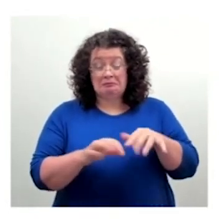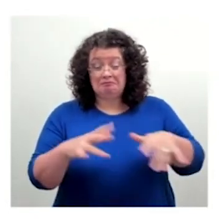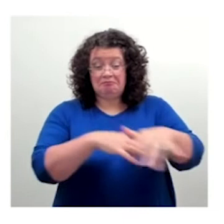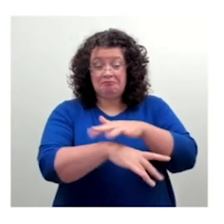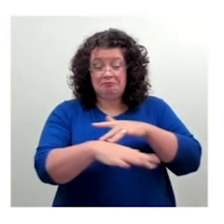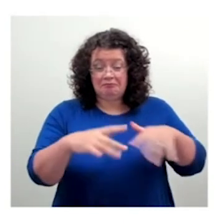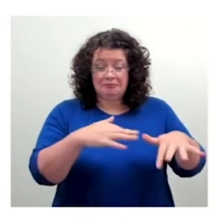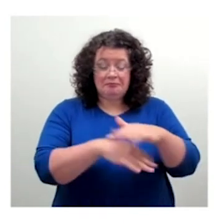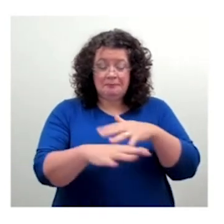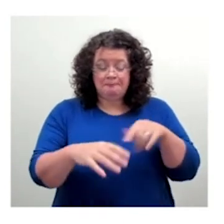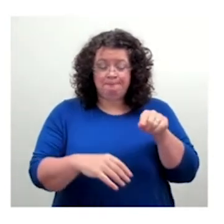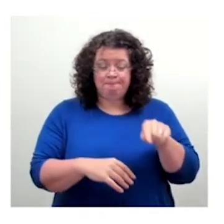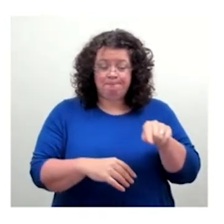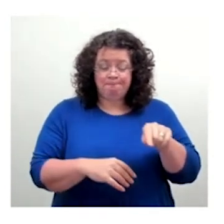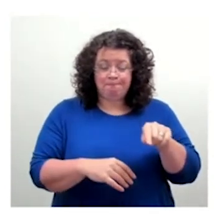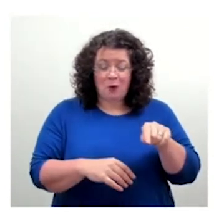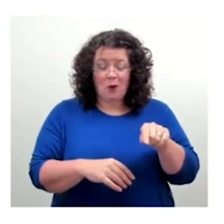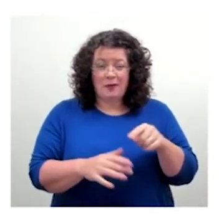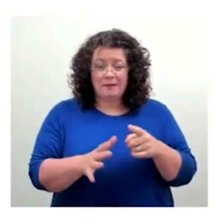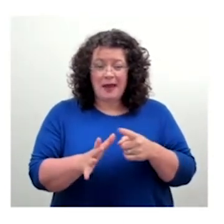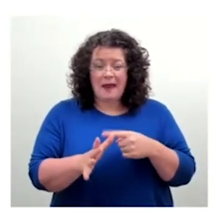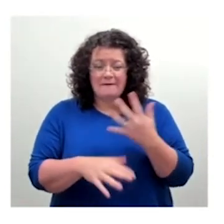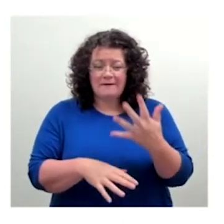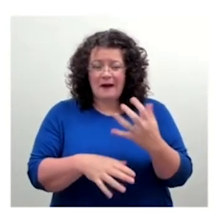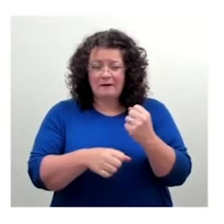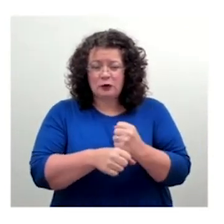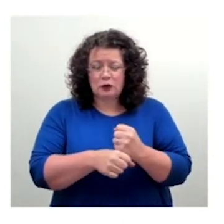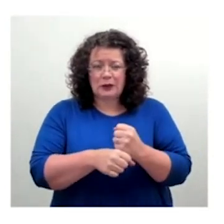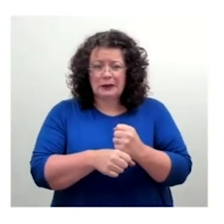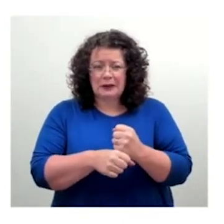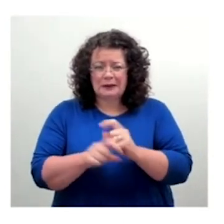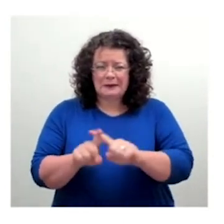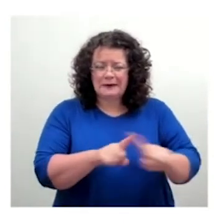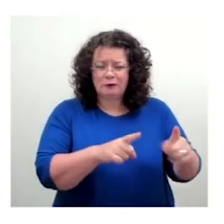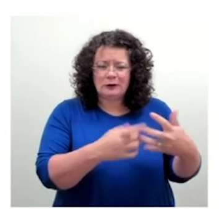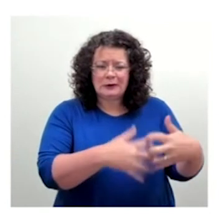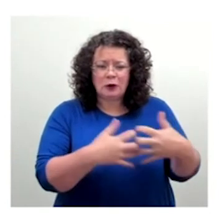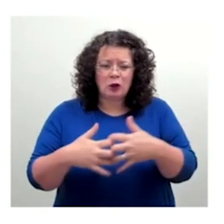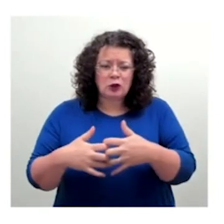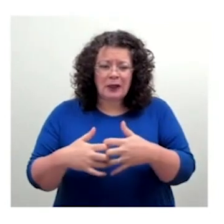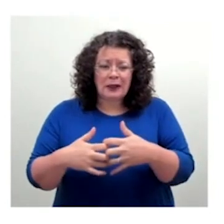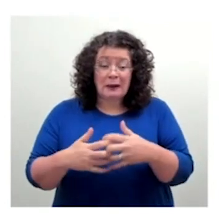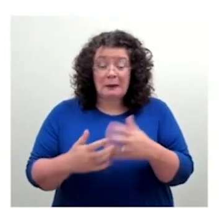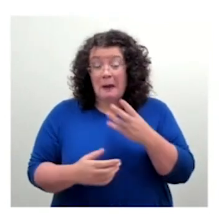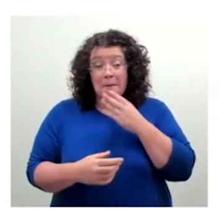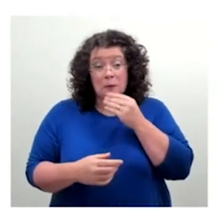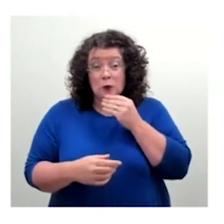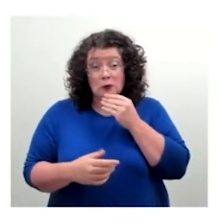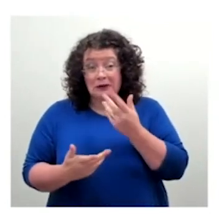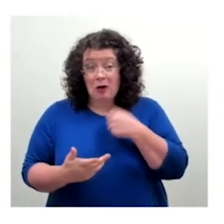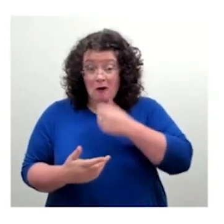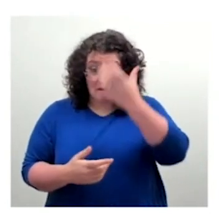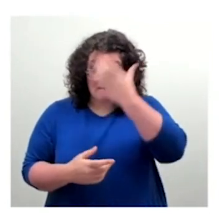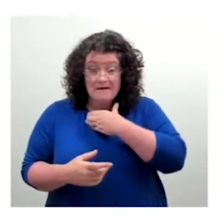Okay, thank you. And another question that's come in specifically for Bruno, and someone has actually asked, what design